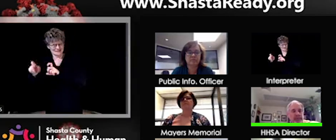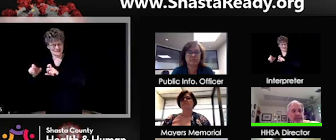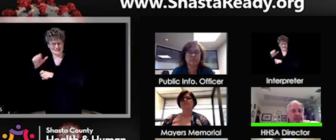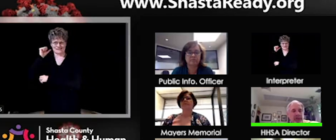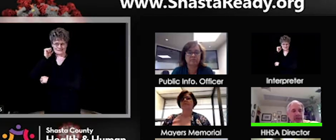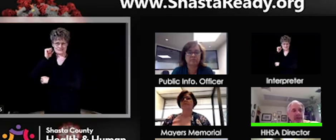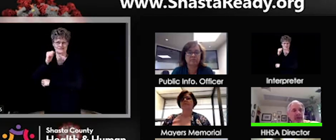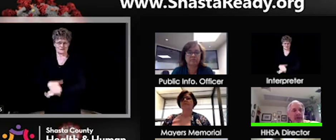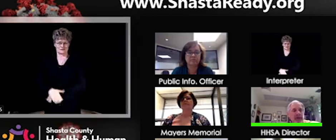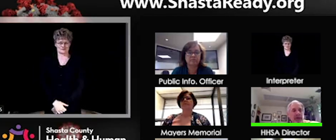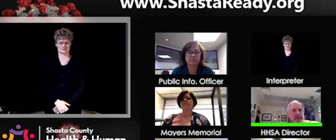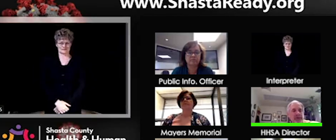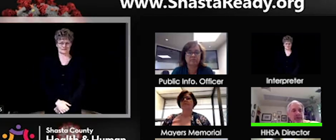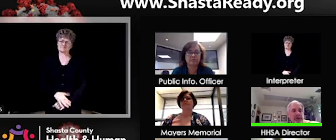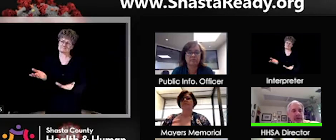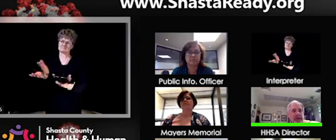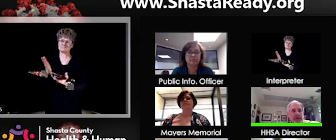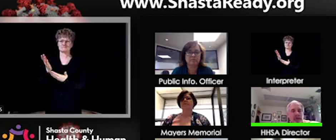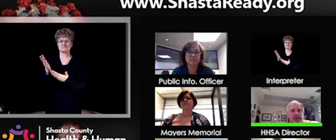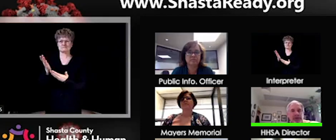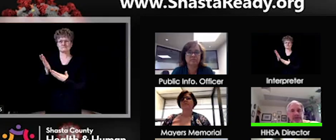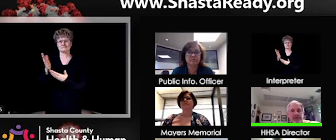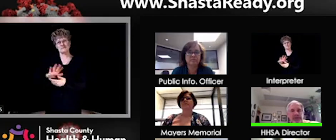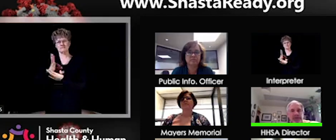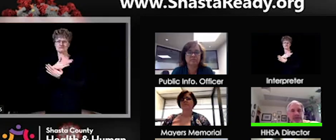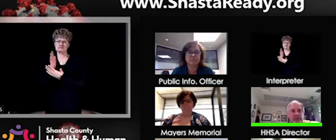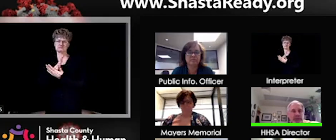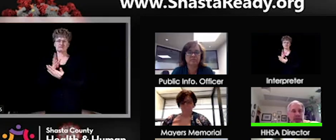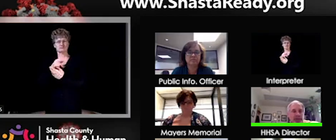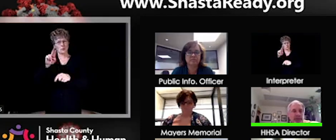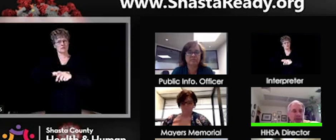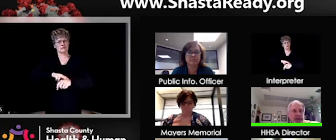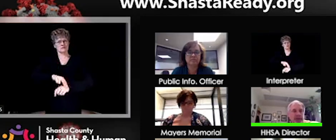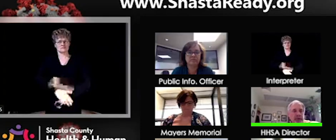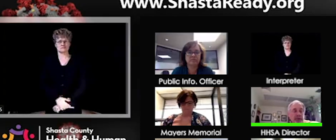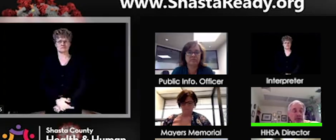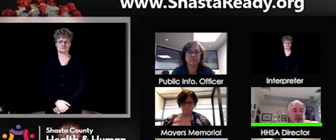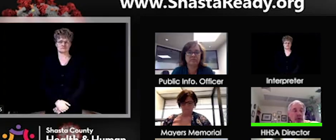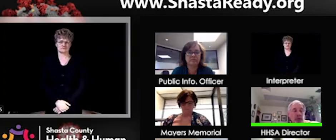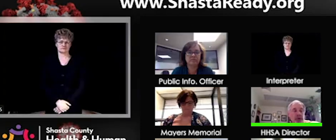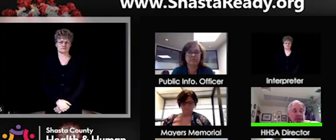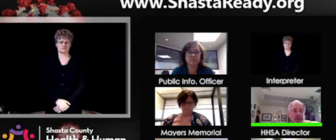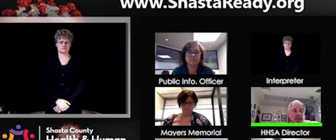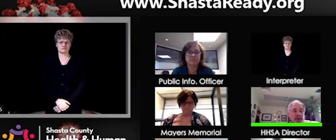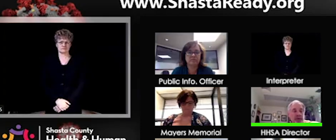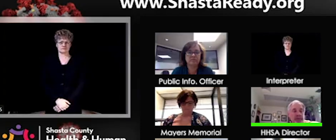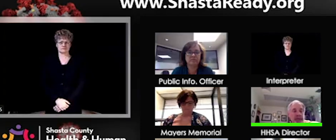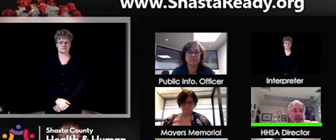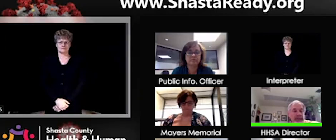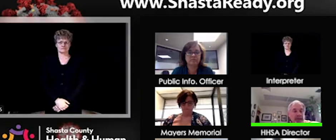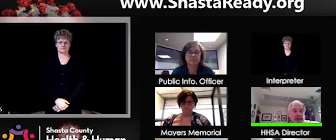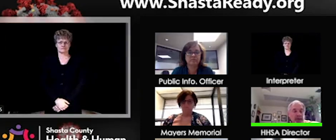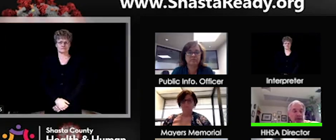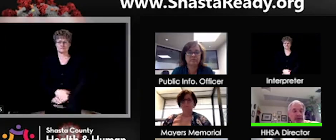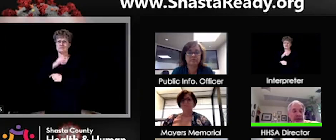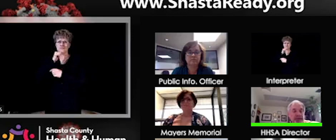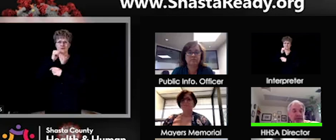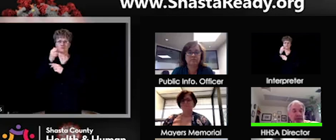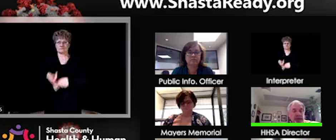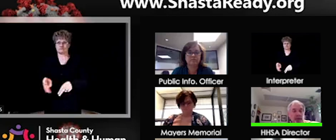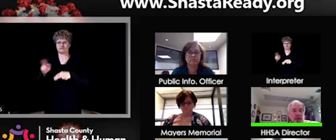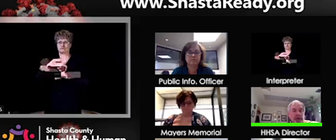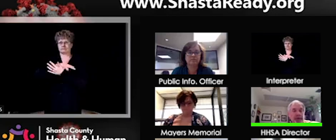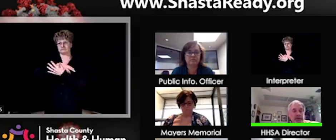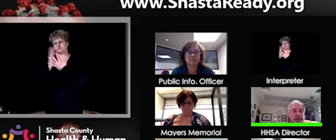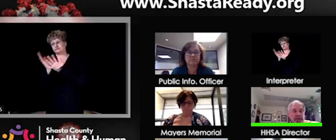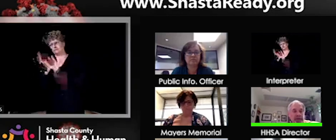the numbers that we've been seeing. Uh, so I, I don't know that it's significantly changed, but we do once again want to repeat that you can go to